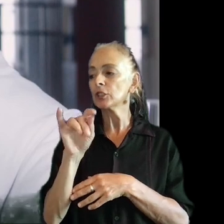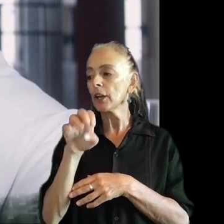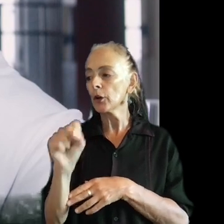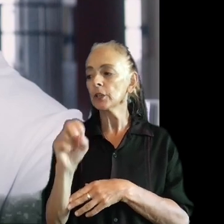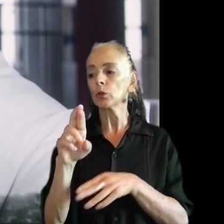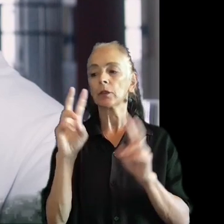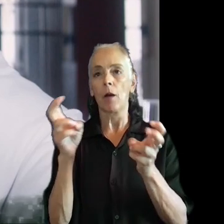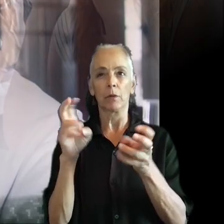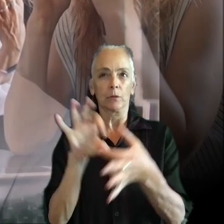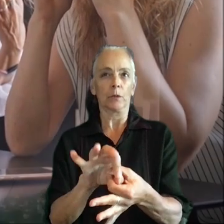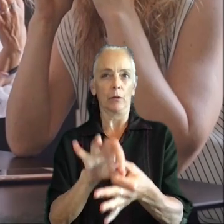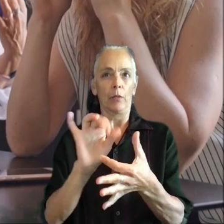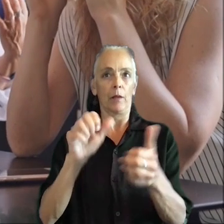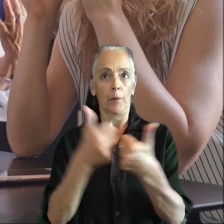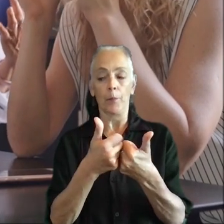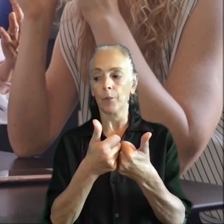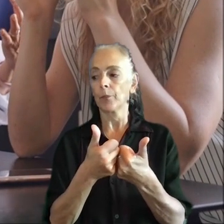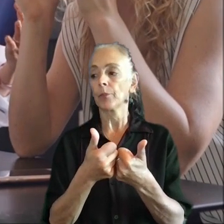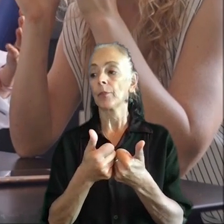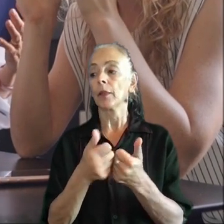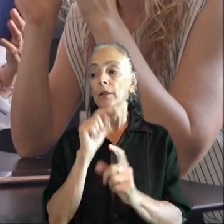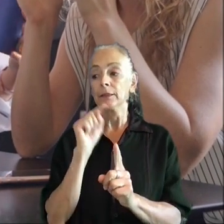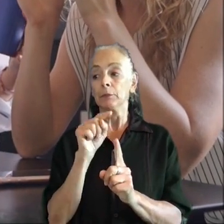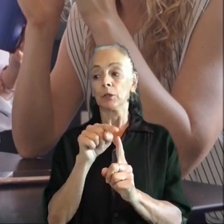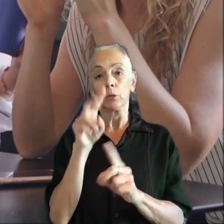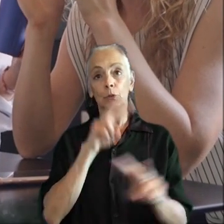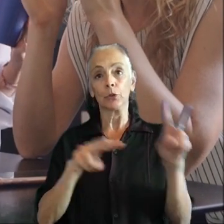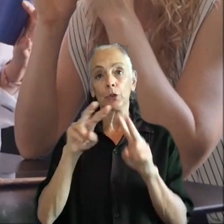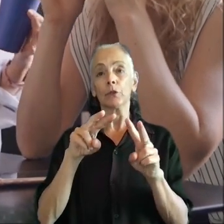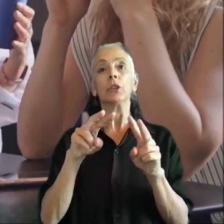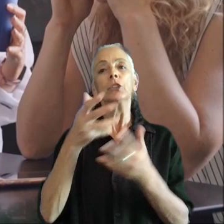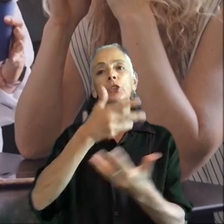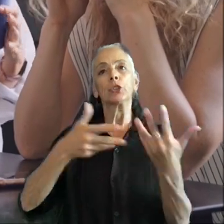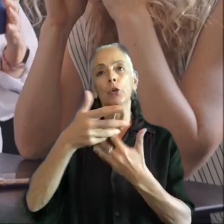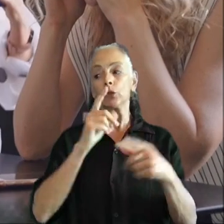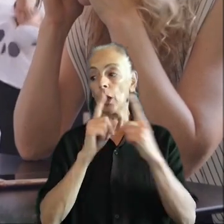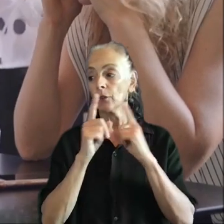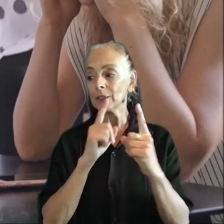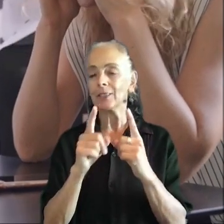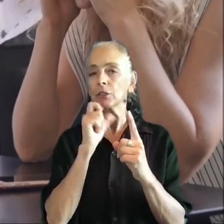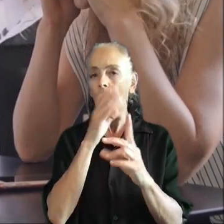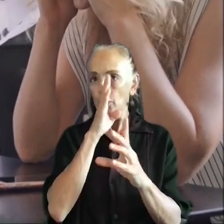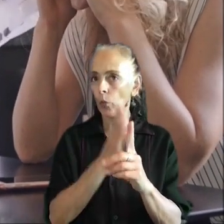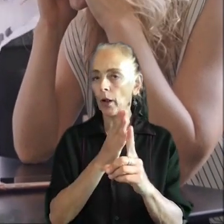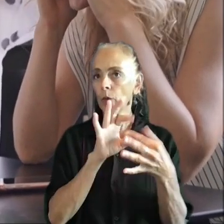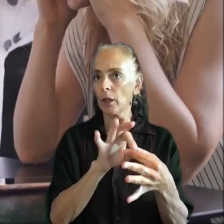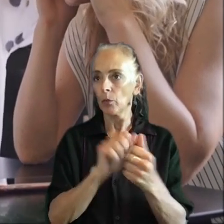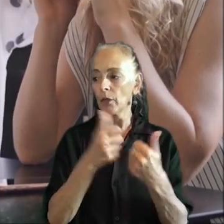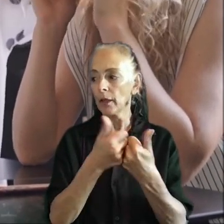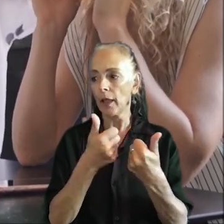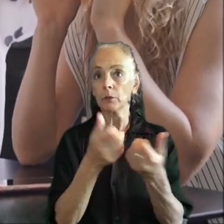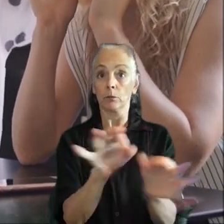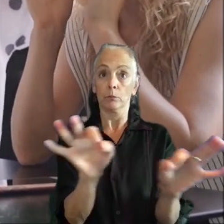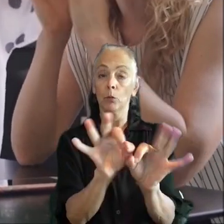game. Especially, we observe that social conversation not directly related to the game were an important element